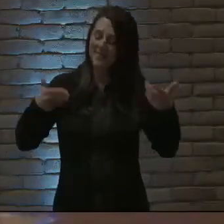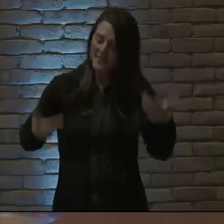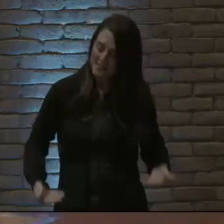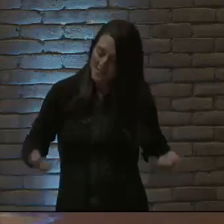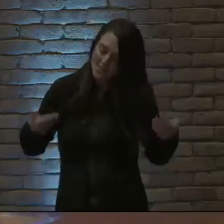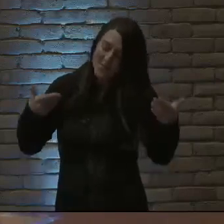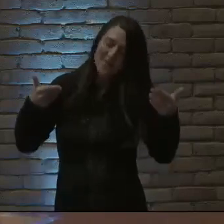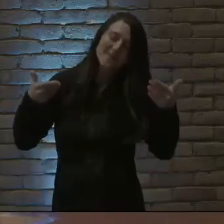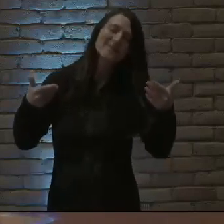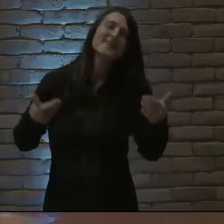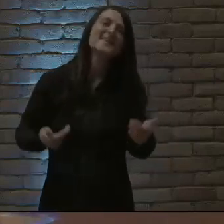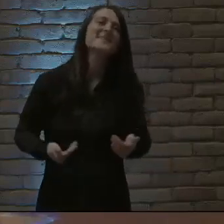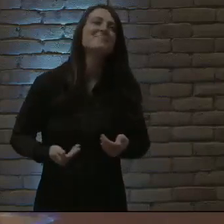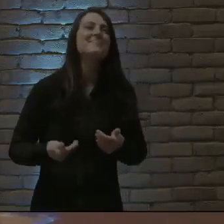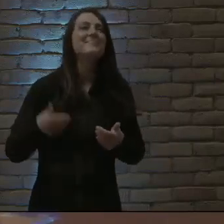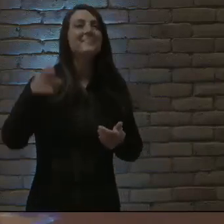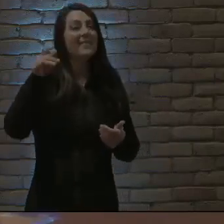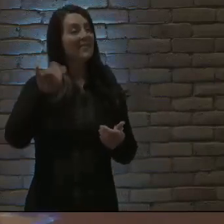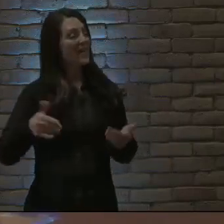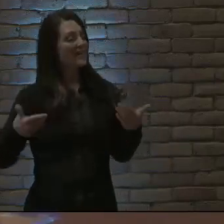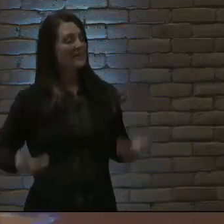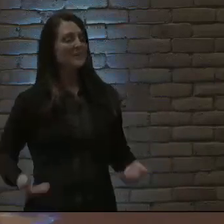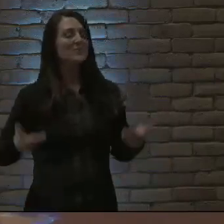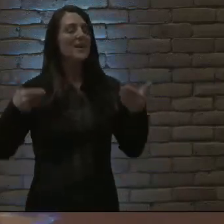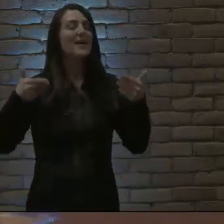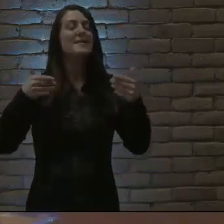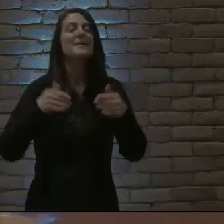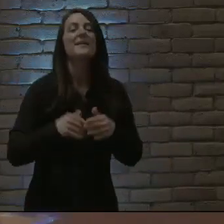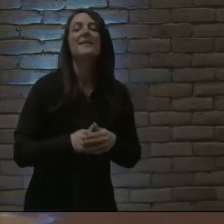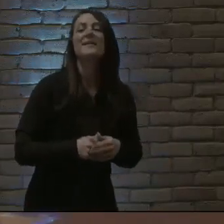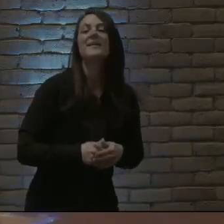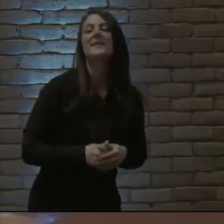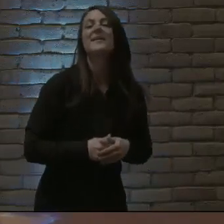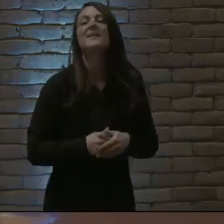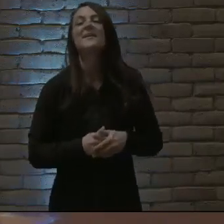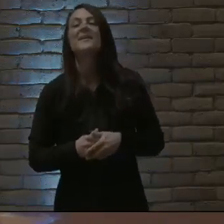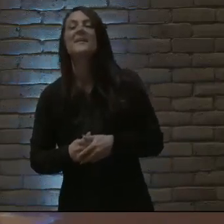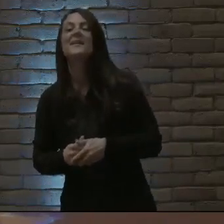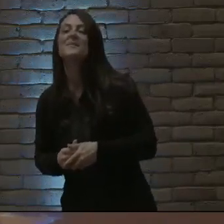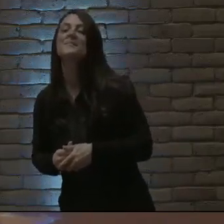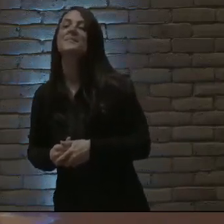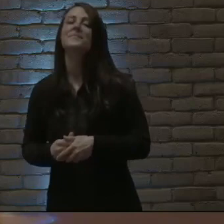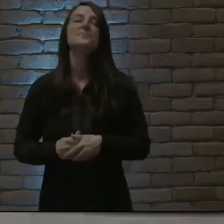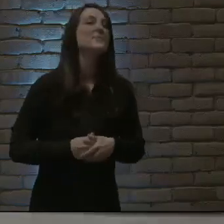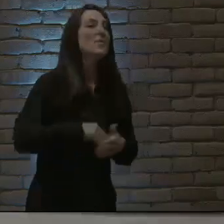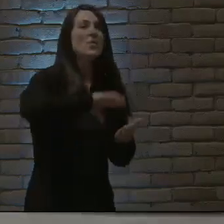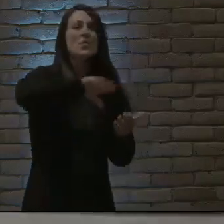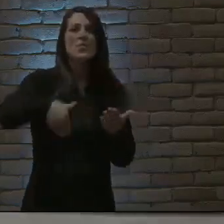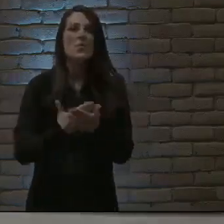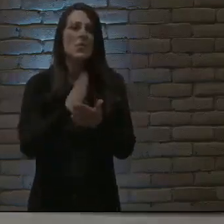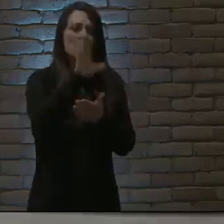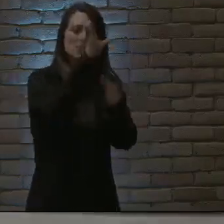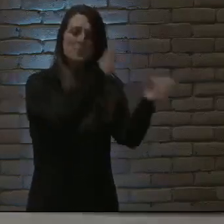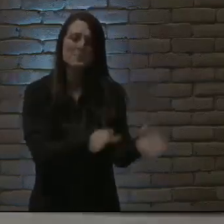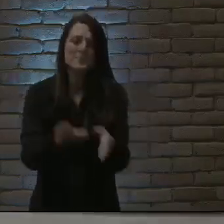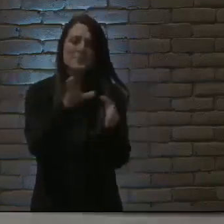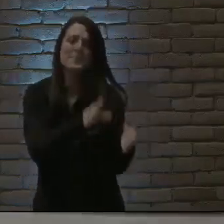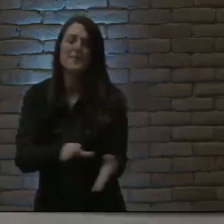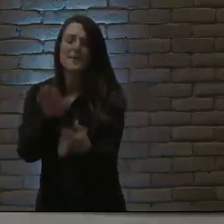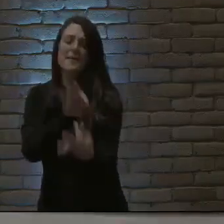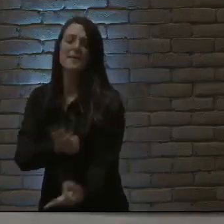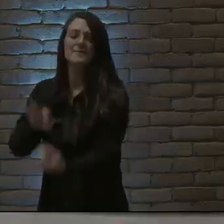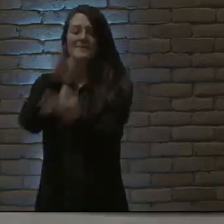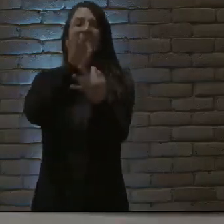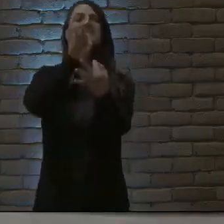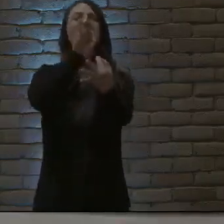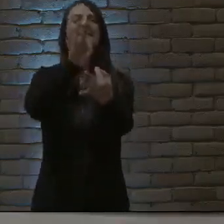it's who I am, it's who I am You are perfect in